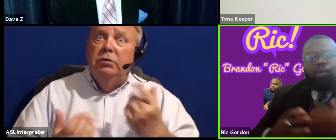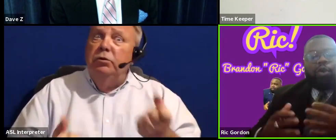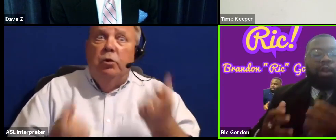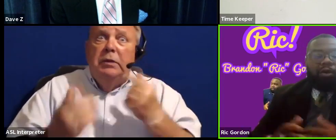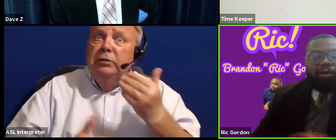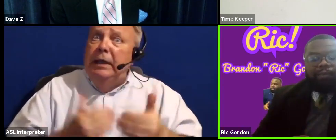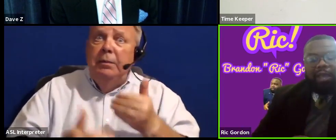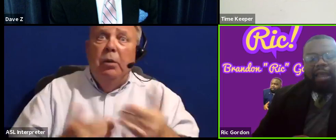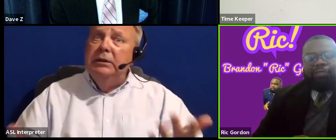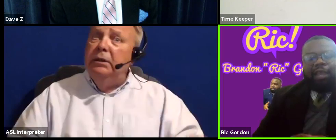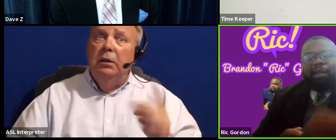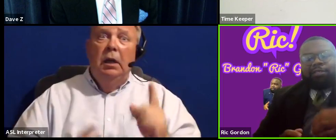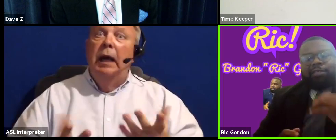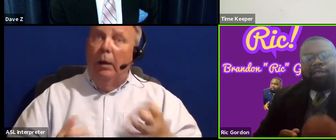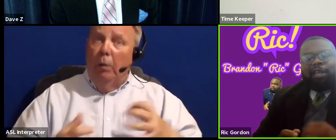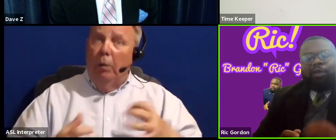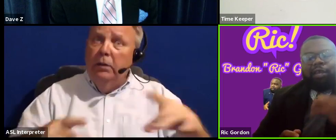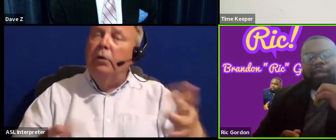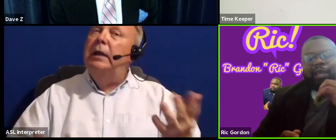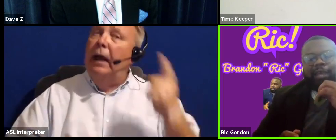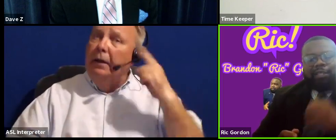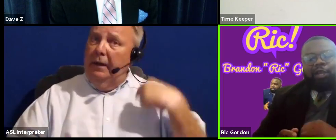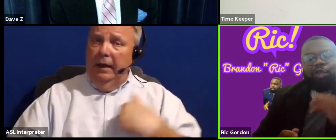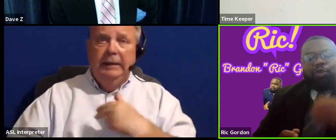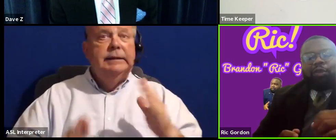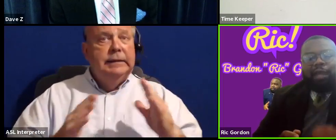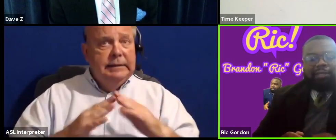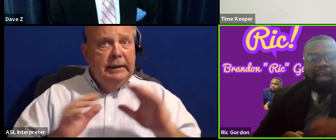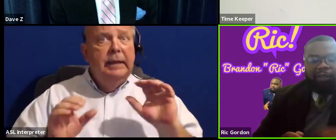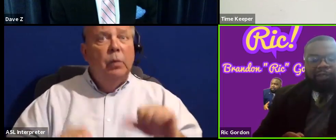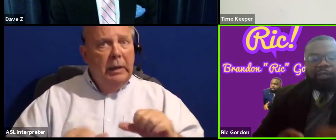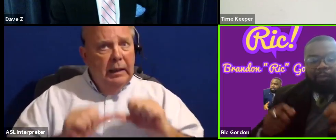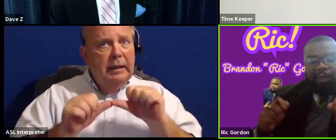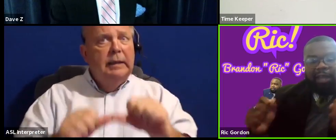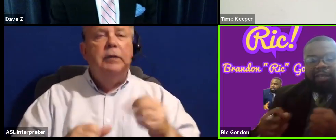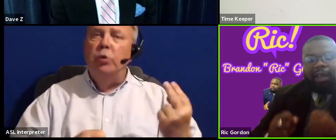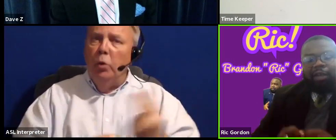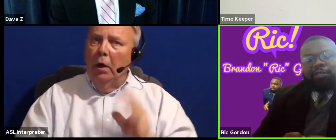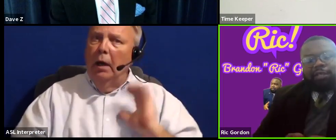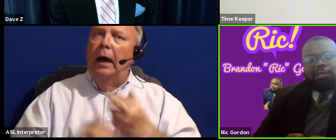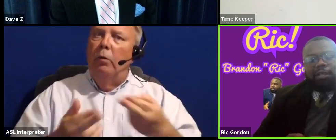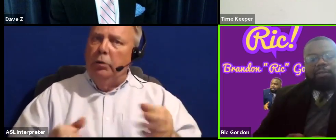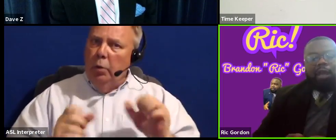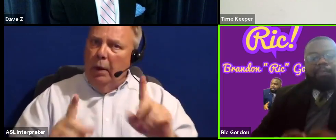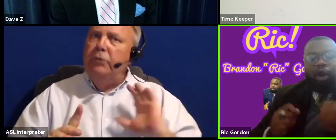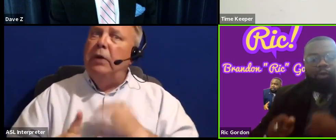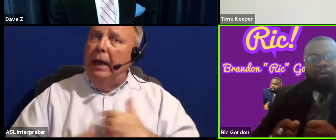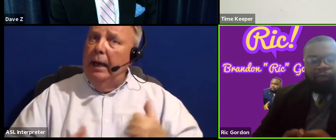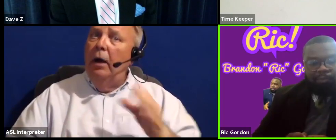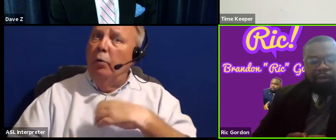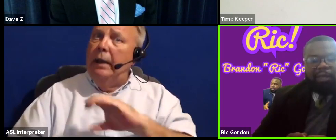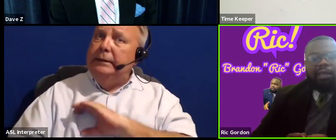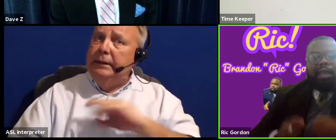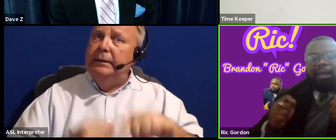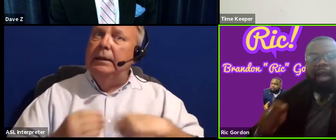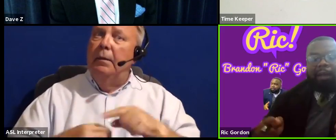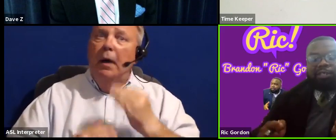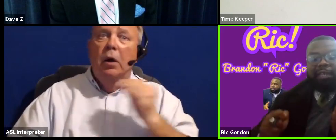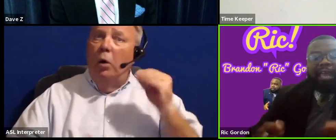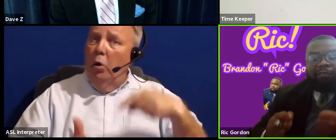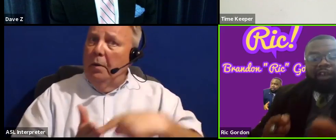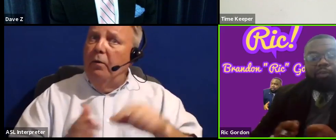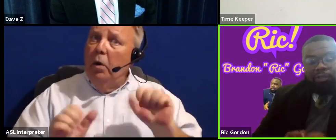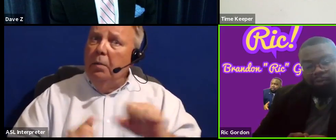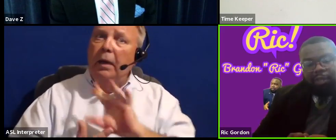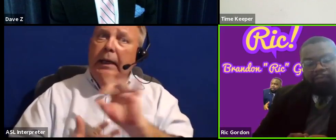process, want to learn. And I think us as a city, we can continue to utilize our resources to help educate our residents about home affordability and